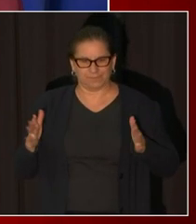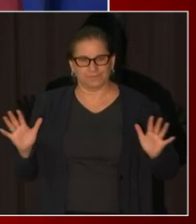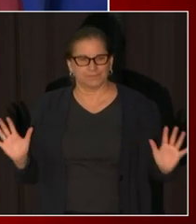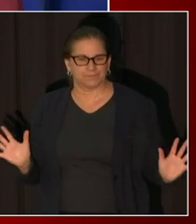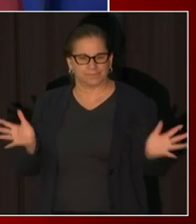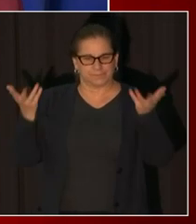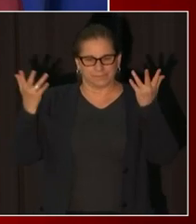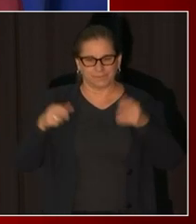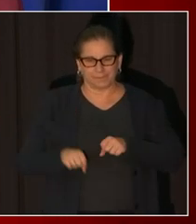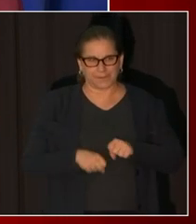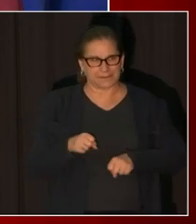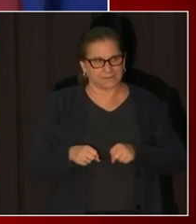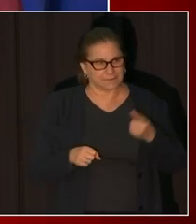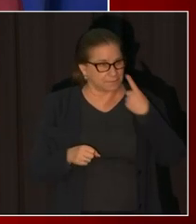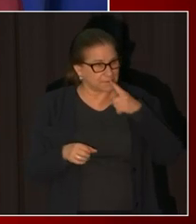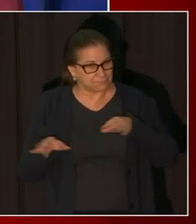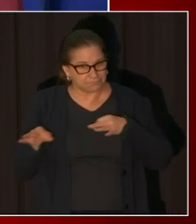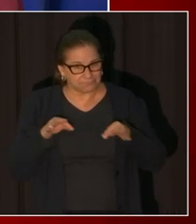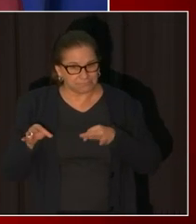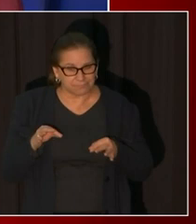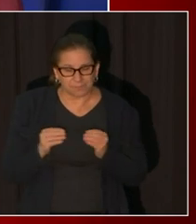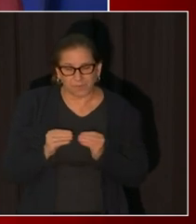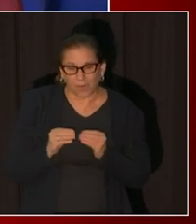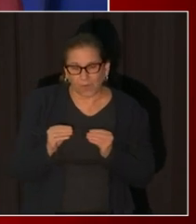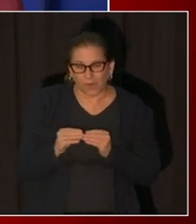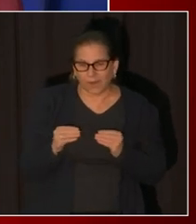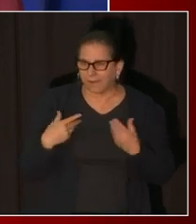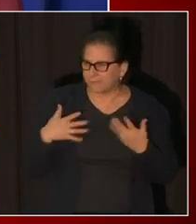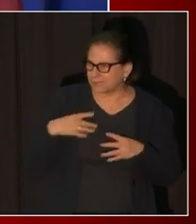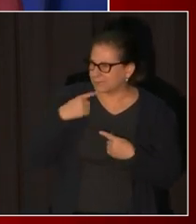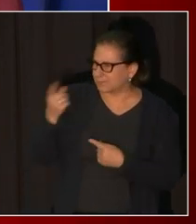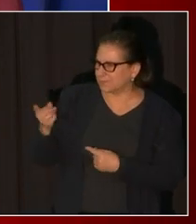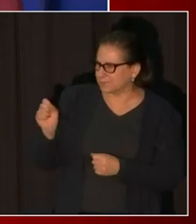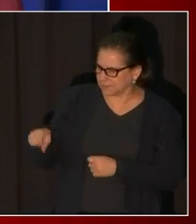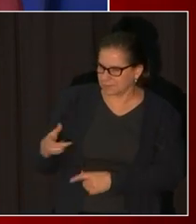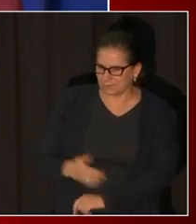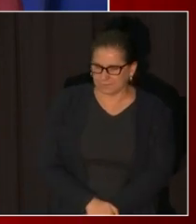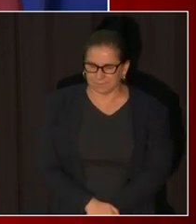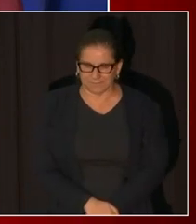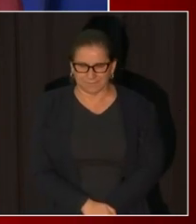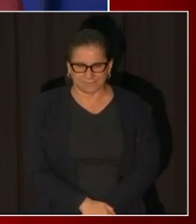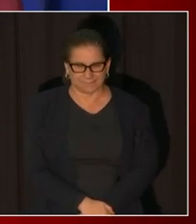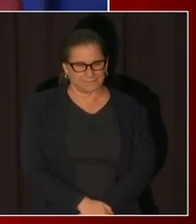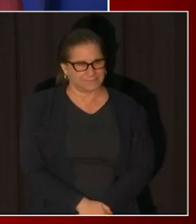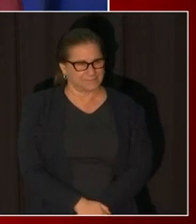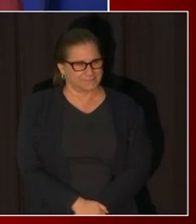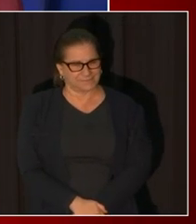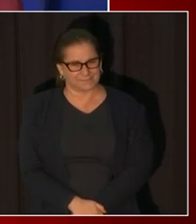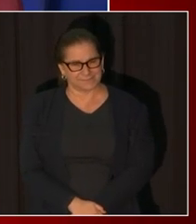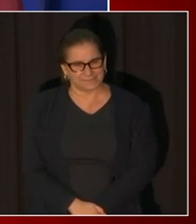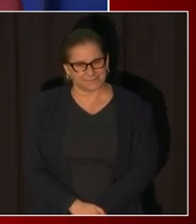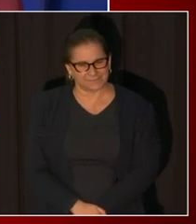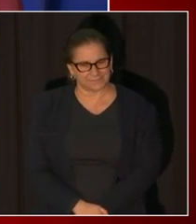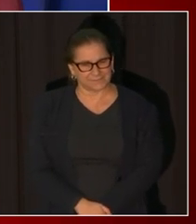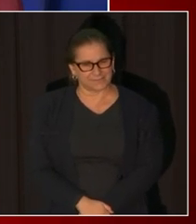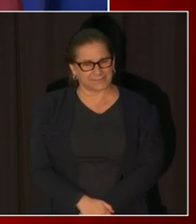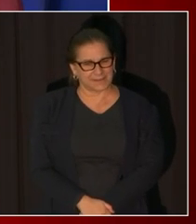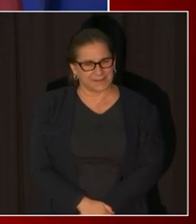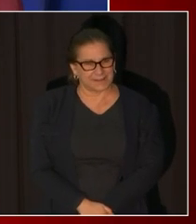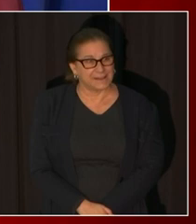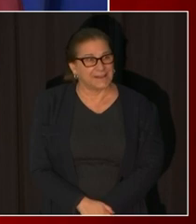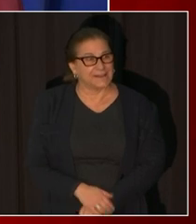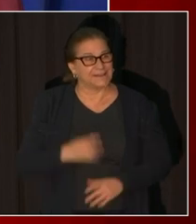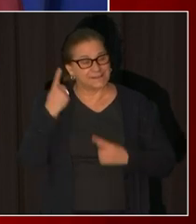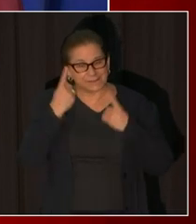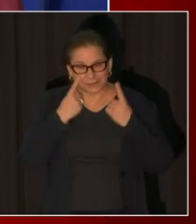uh i i think i answered your question martin that as we are looking at all of our reopen scenarios and i think you